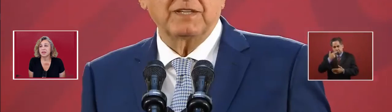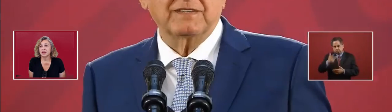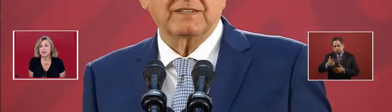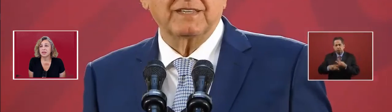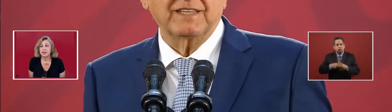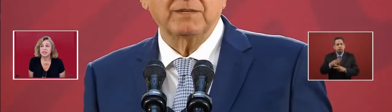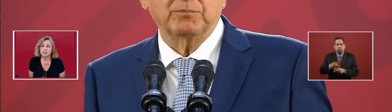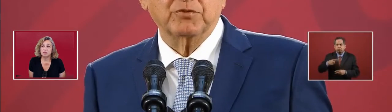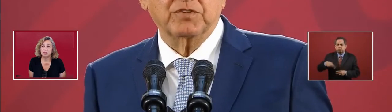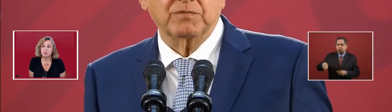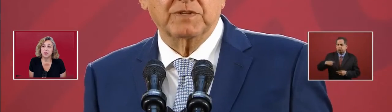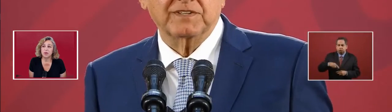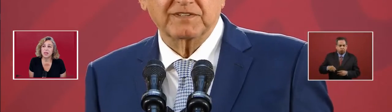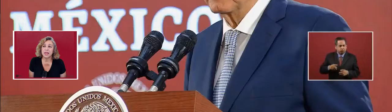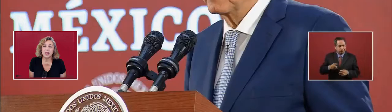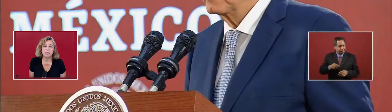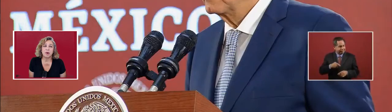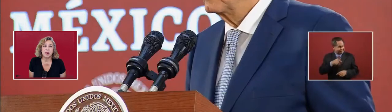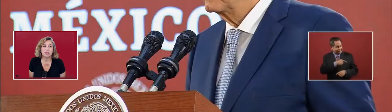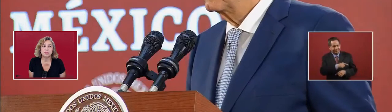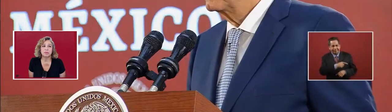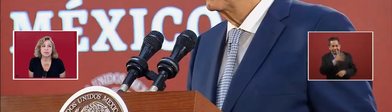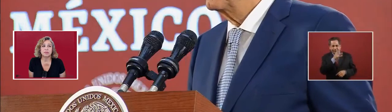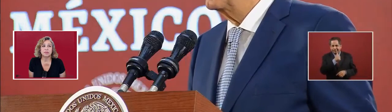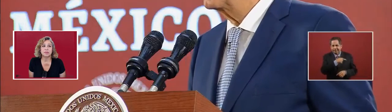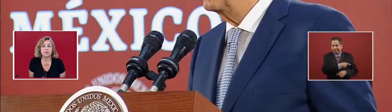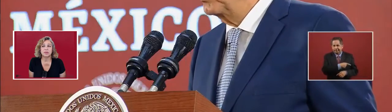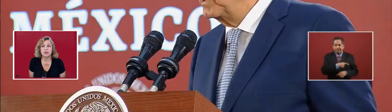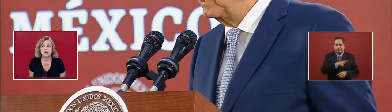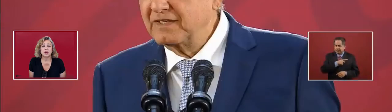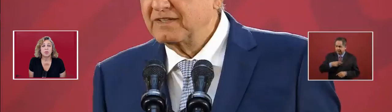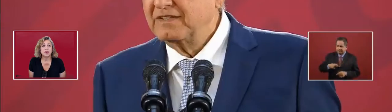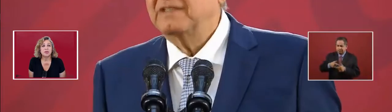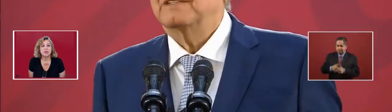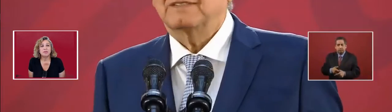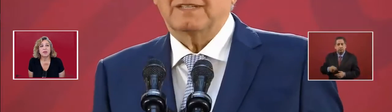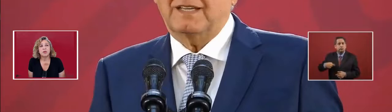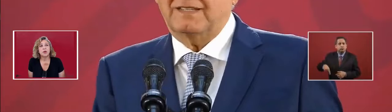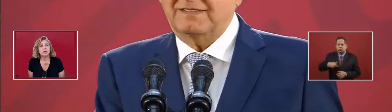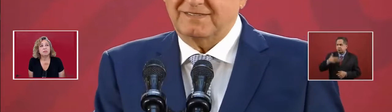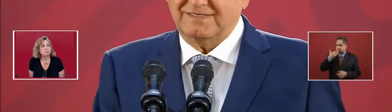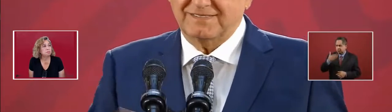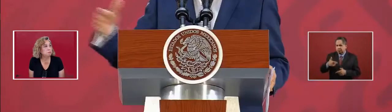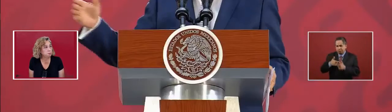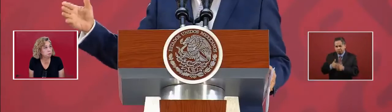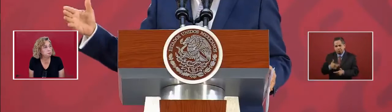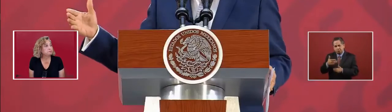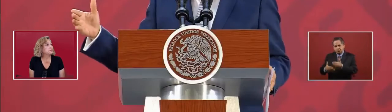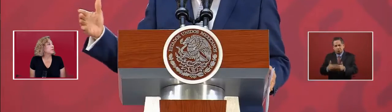morally impossible. We're doing very well.